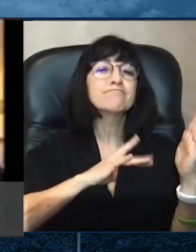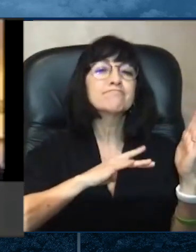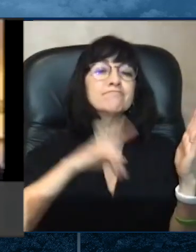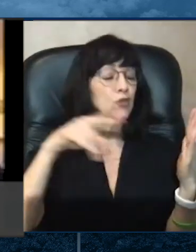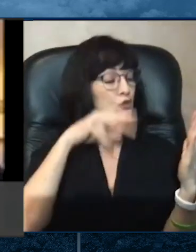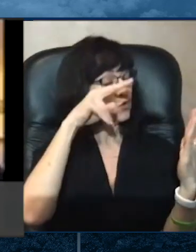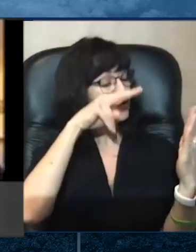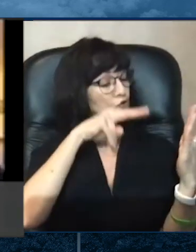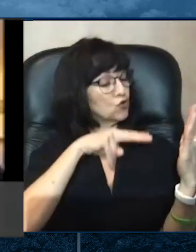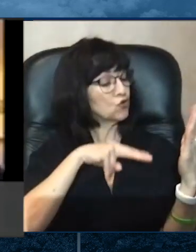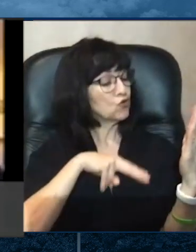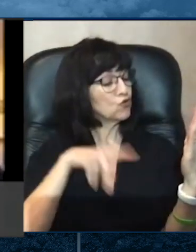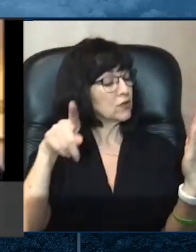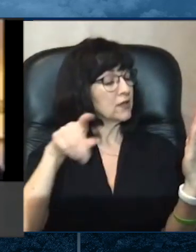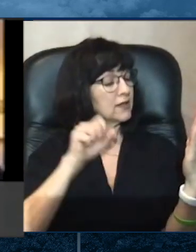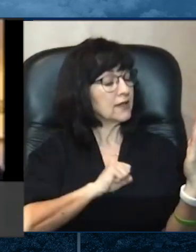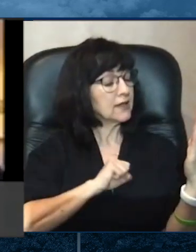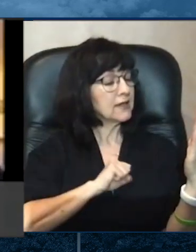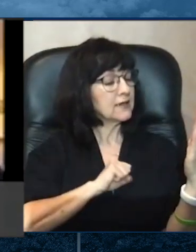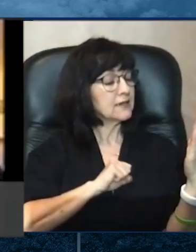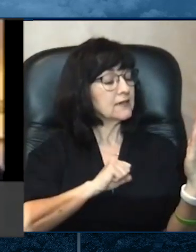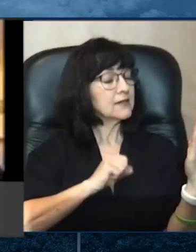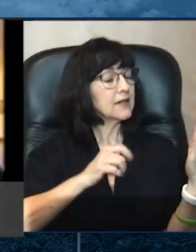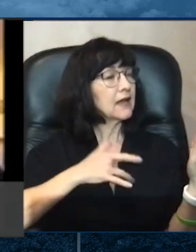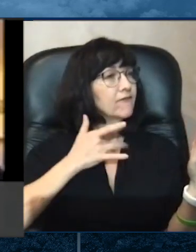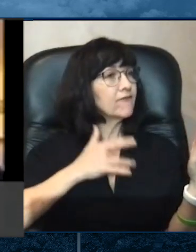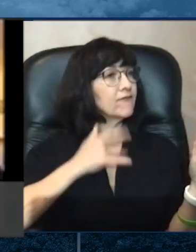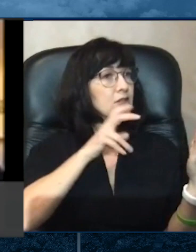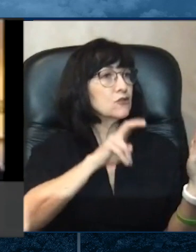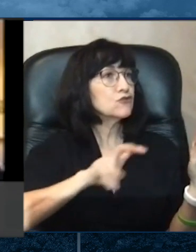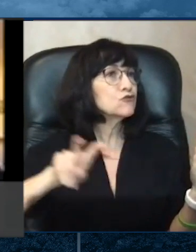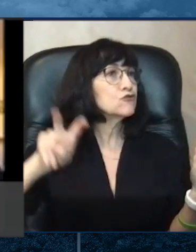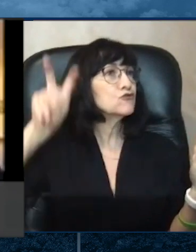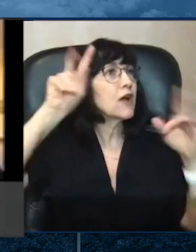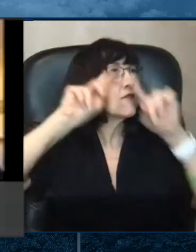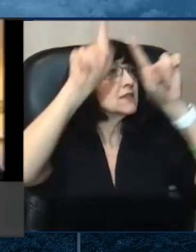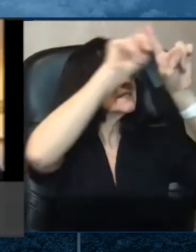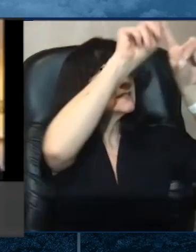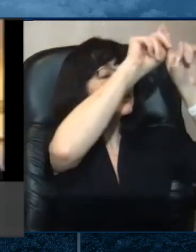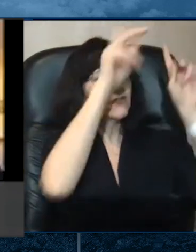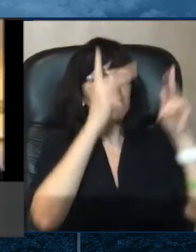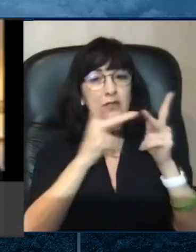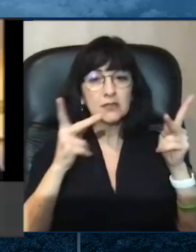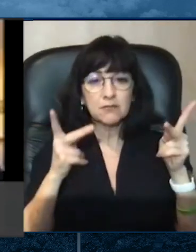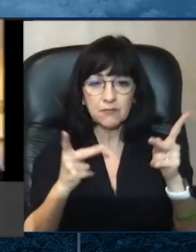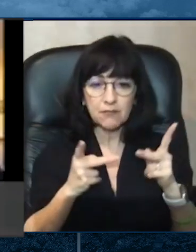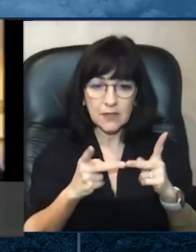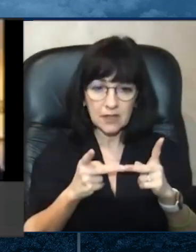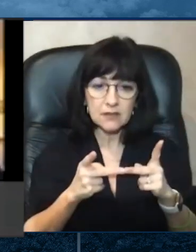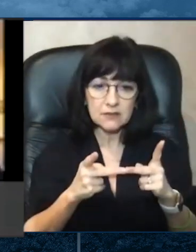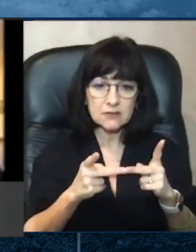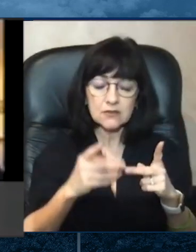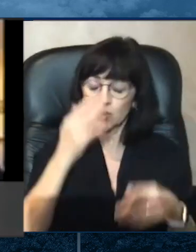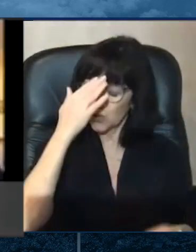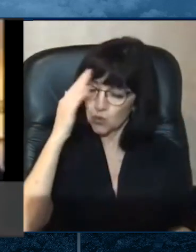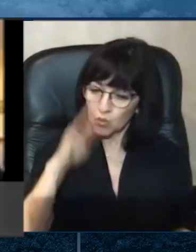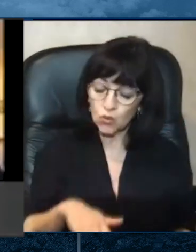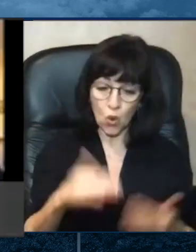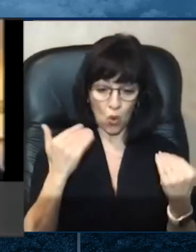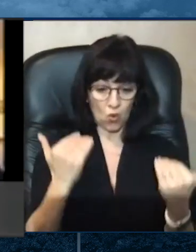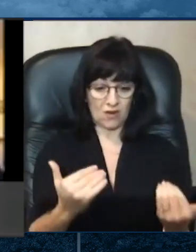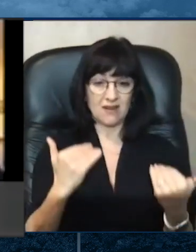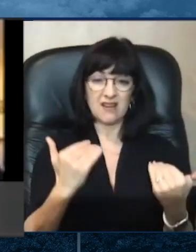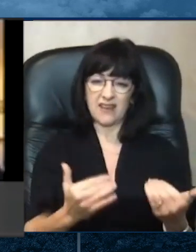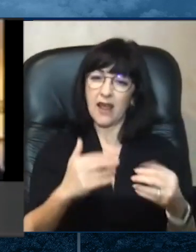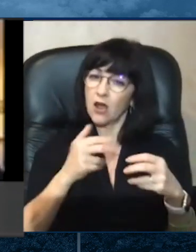to leave your house. And the other thing I say to the children, I know this is difficult. I know that